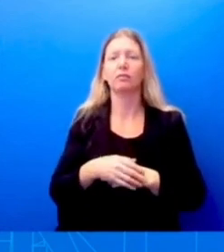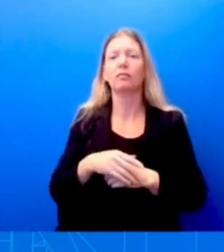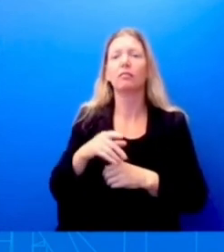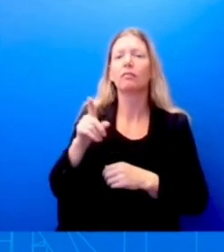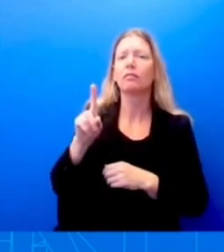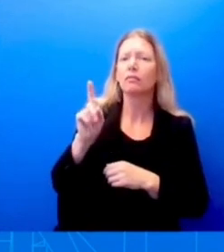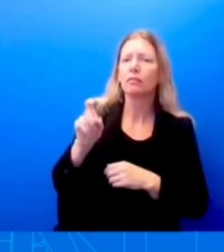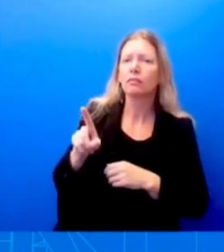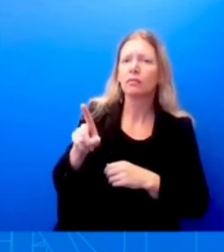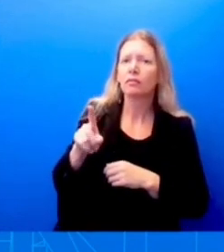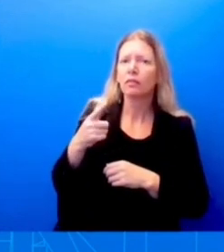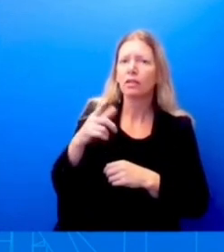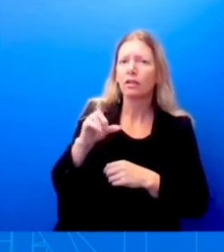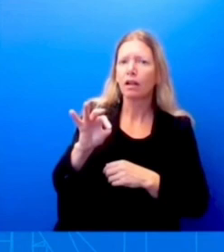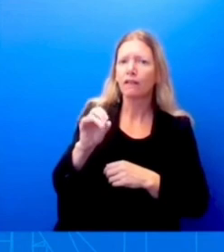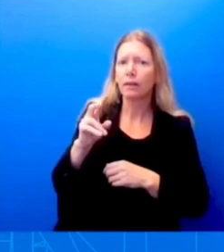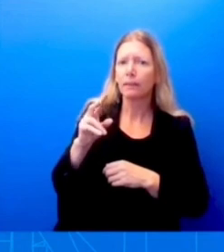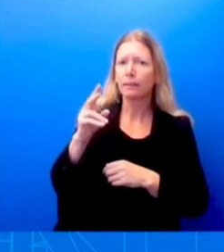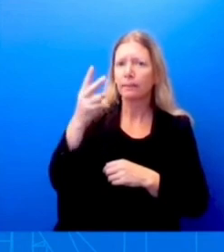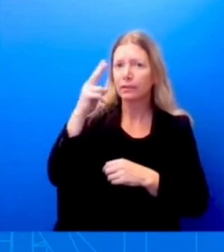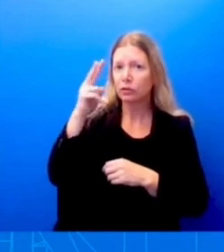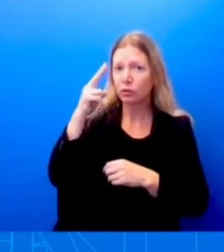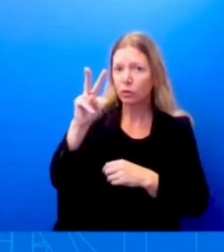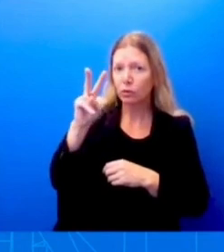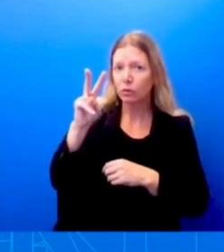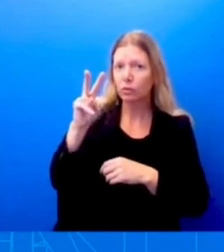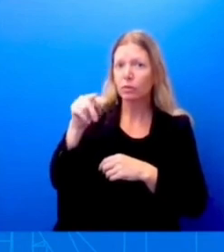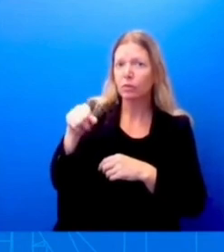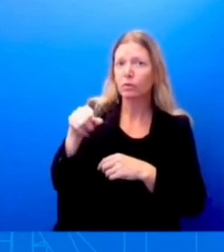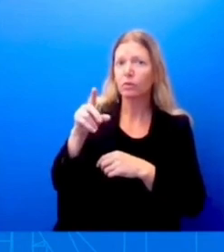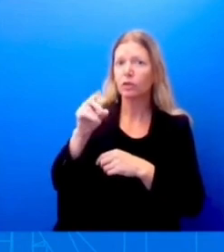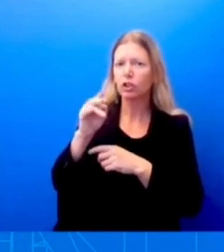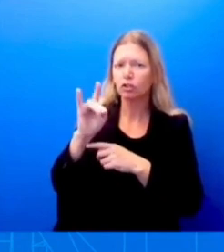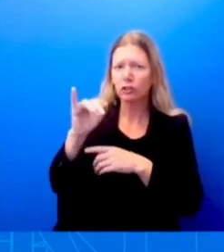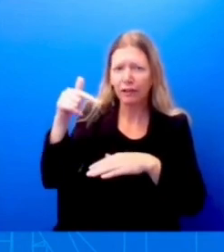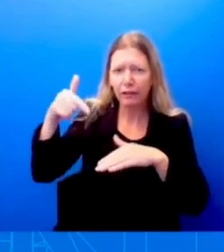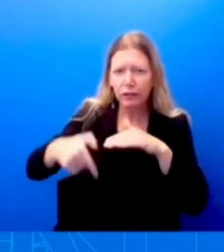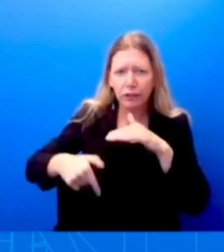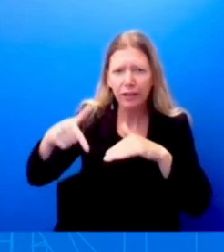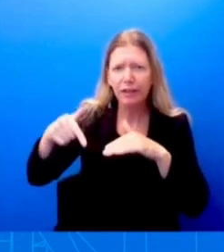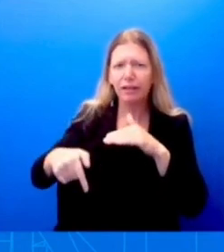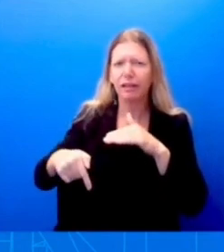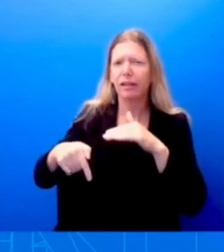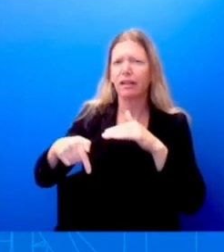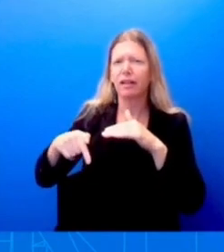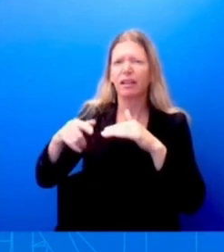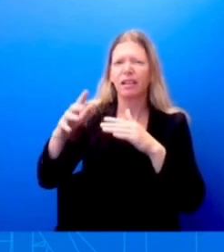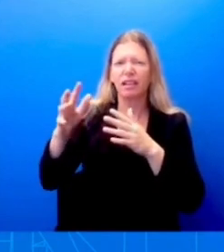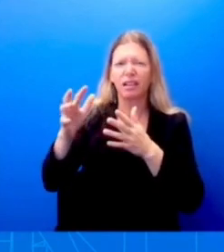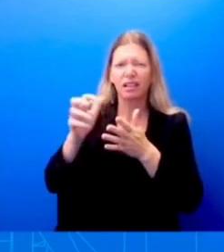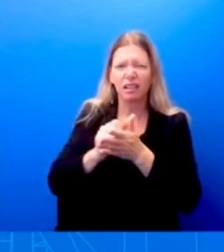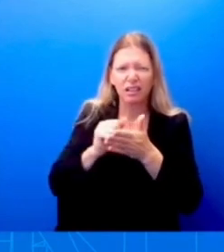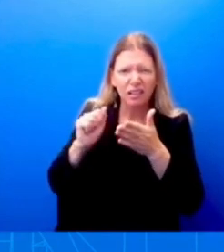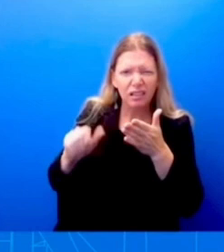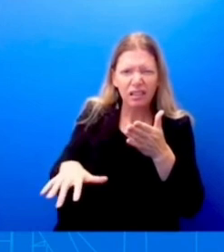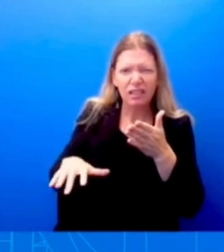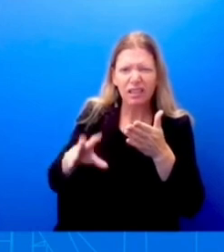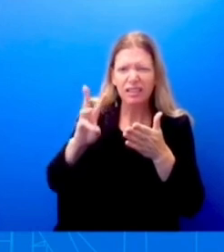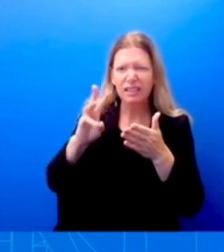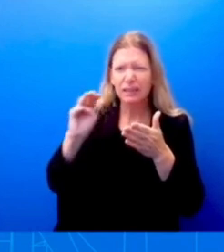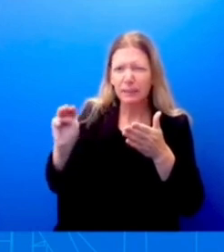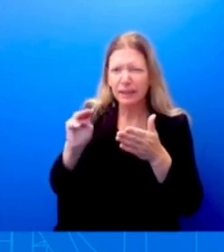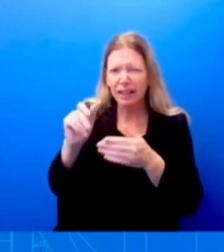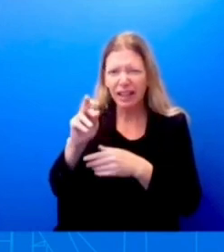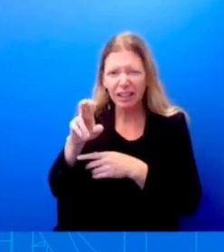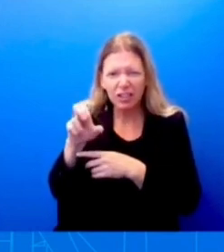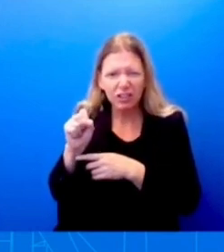they've removed six million acres of land to do that. Plus there were additional restrictions placed on ships specifically for oil and natural gas